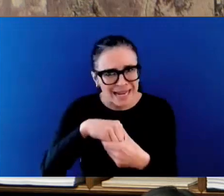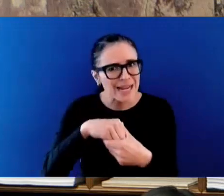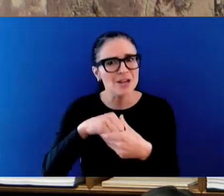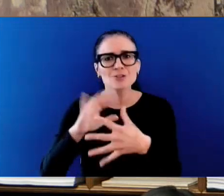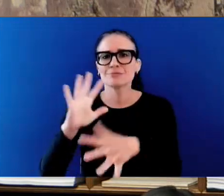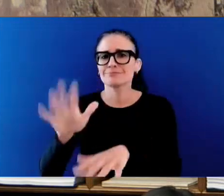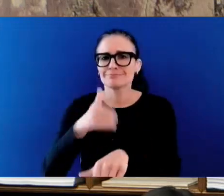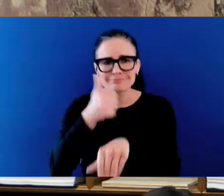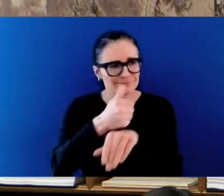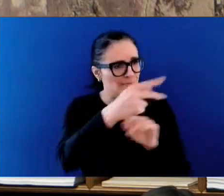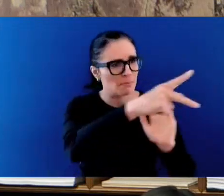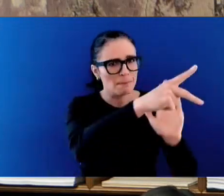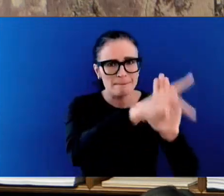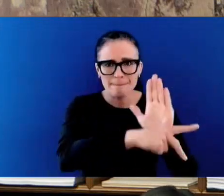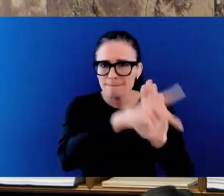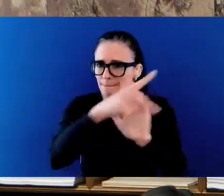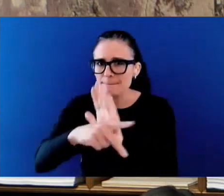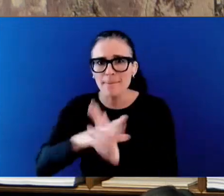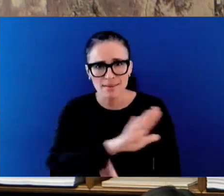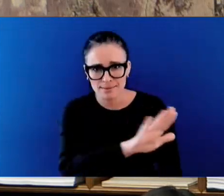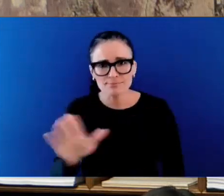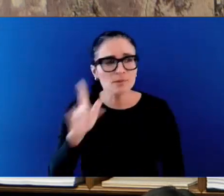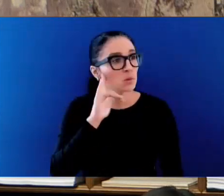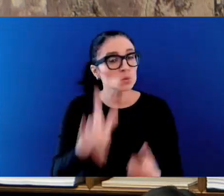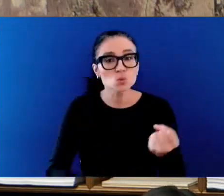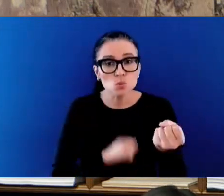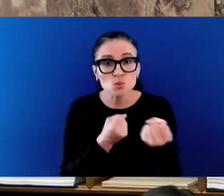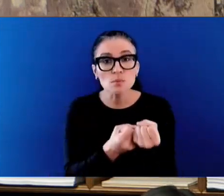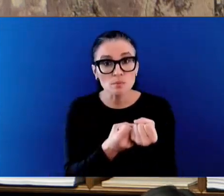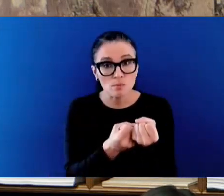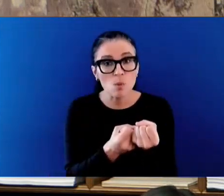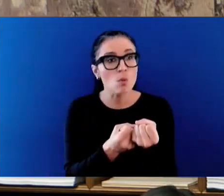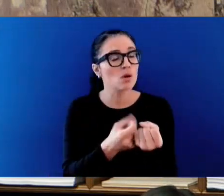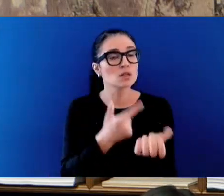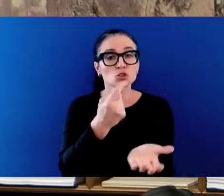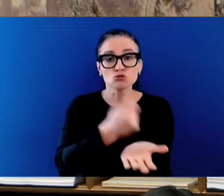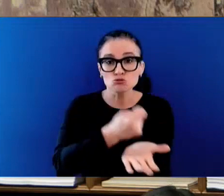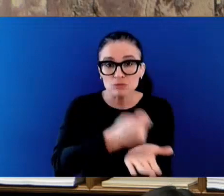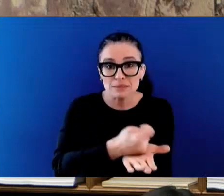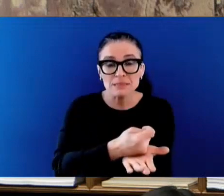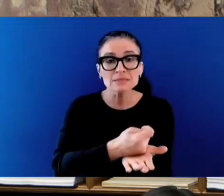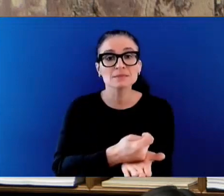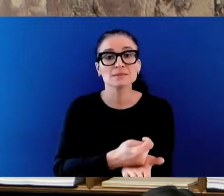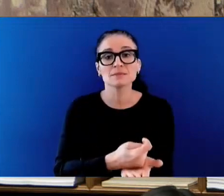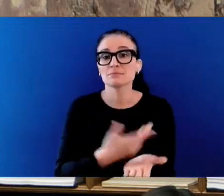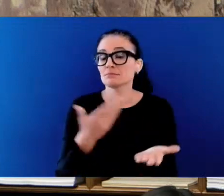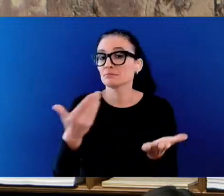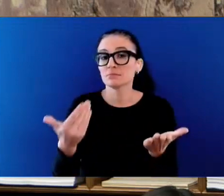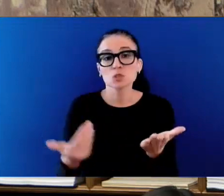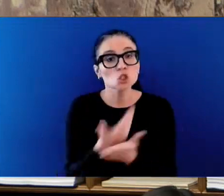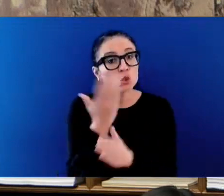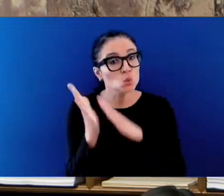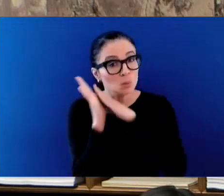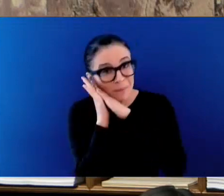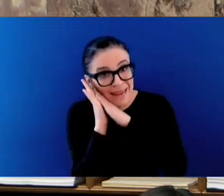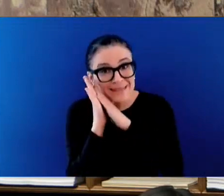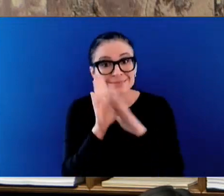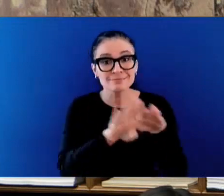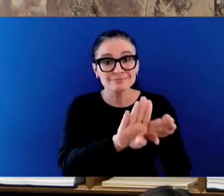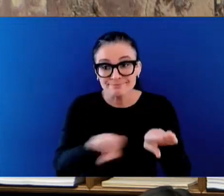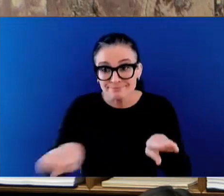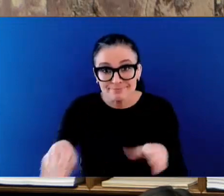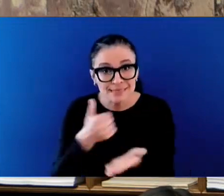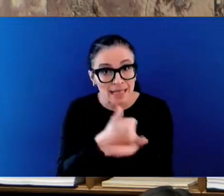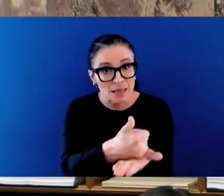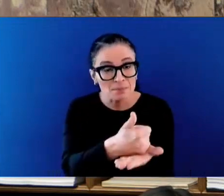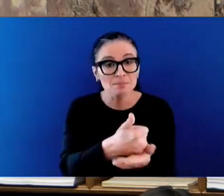and treatments and new beds and mental health supports to ensure